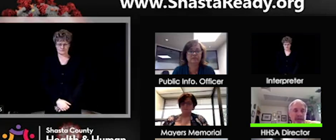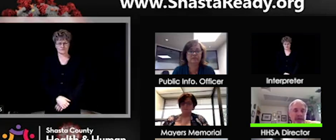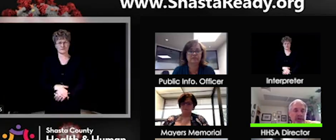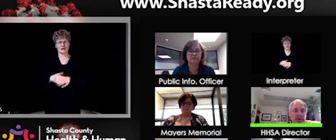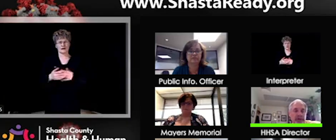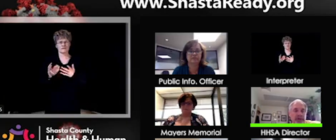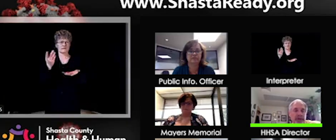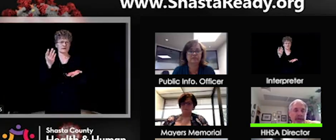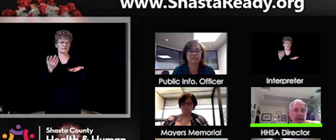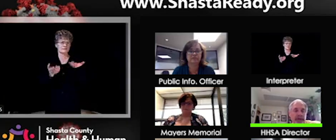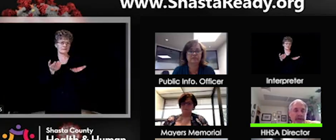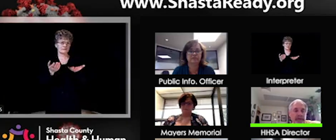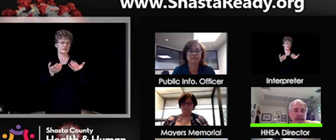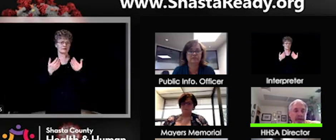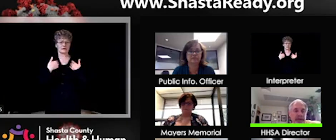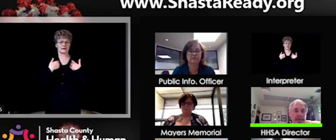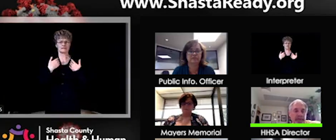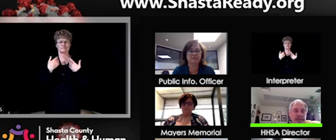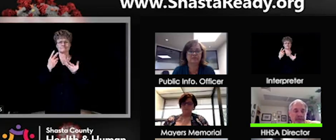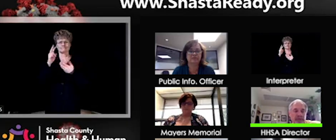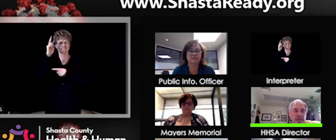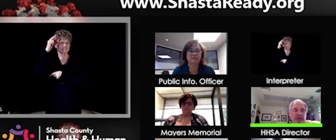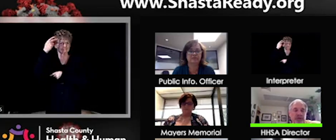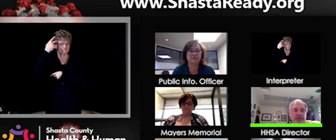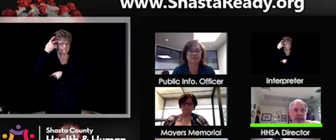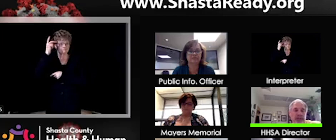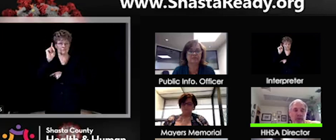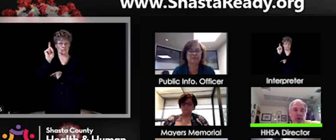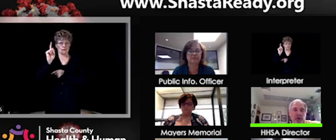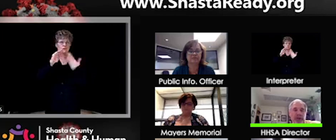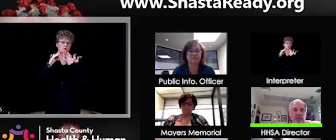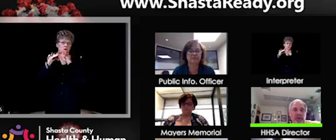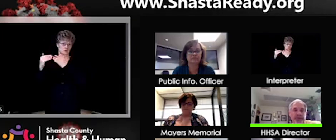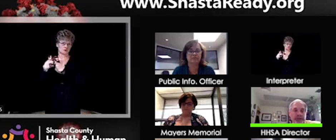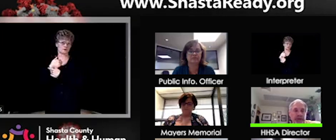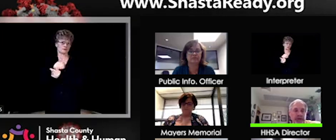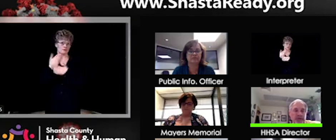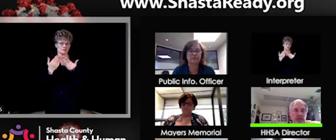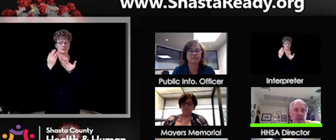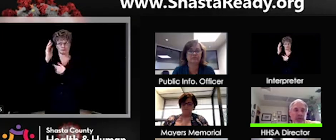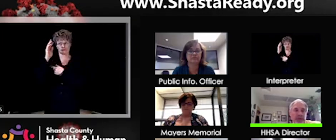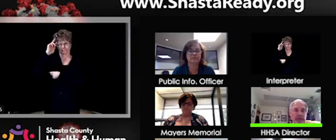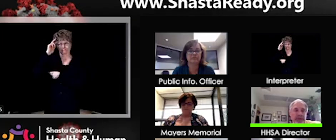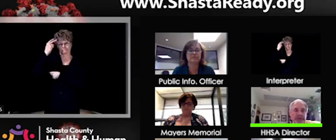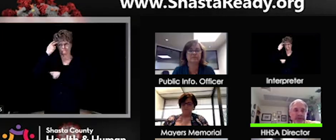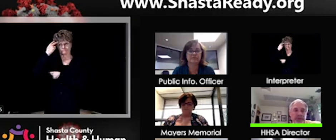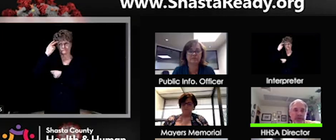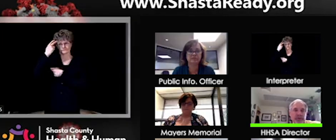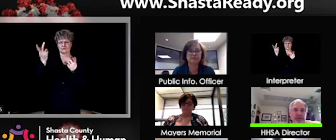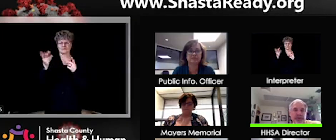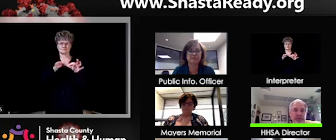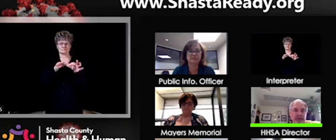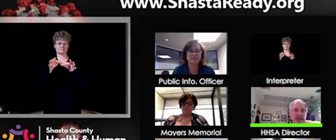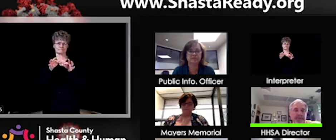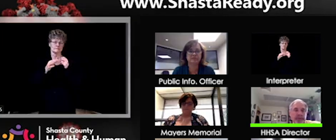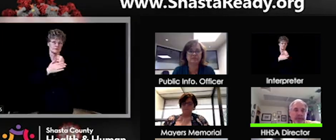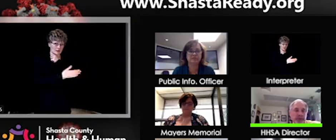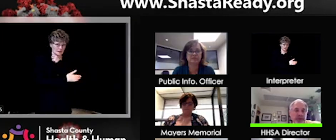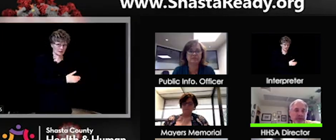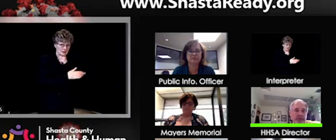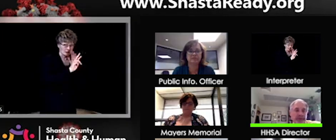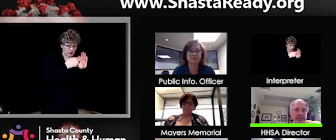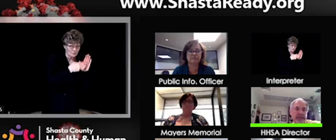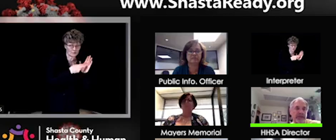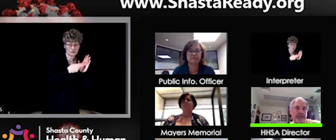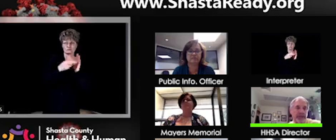about in the community and, um, what is the state's role and what is the county's role in relation to some of the